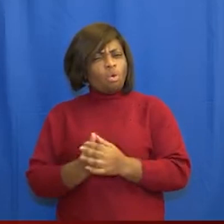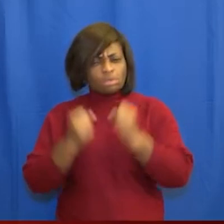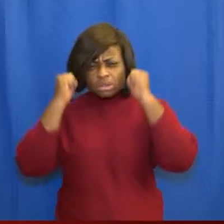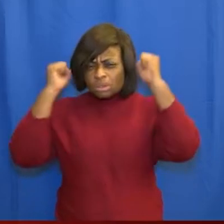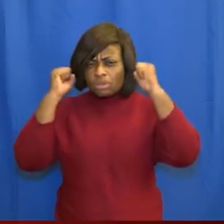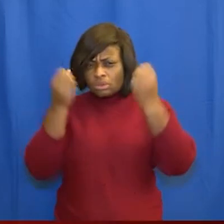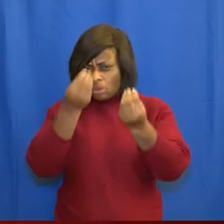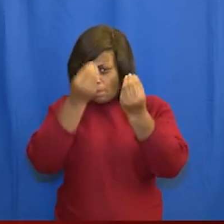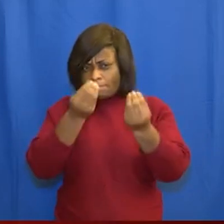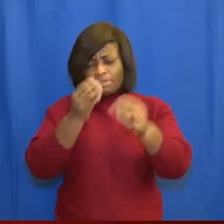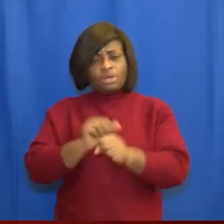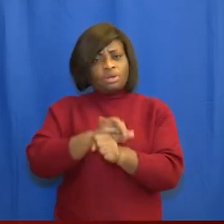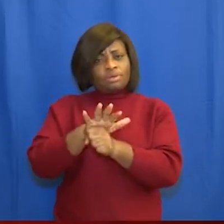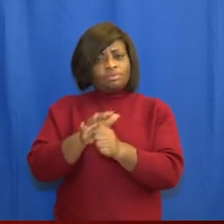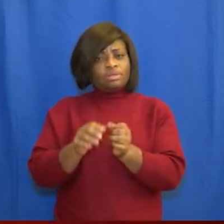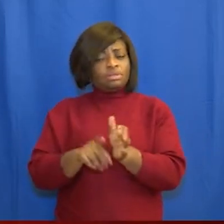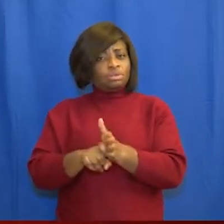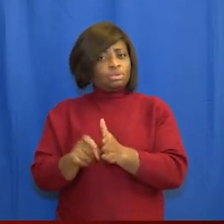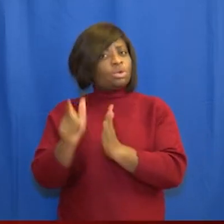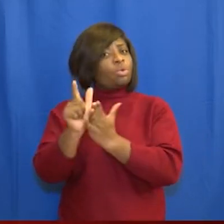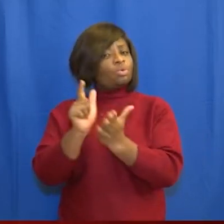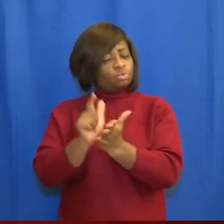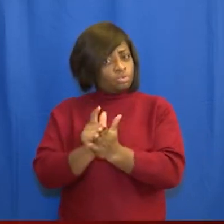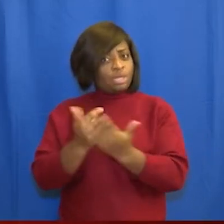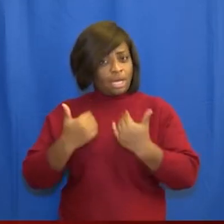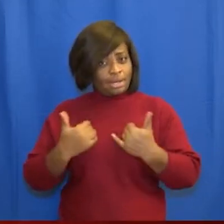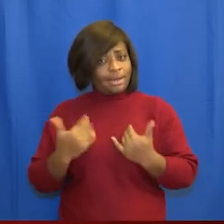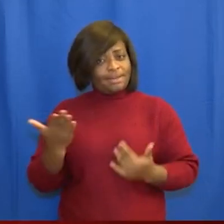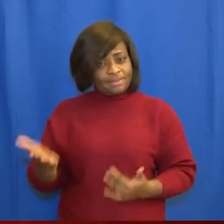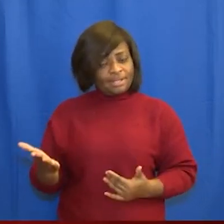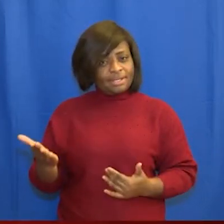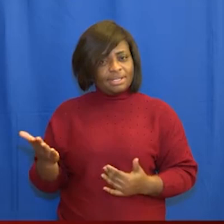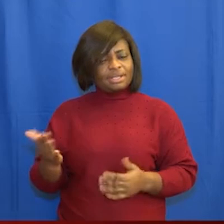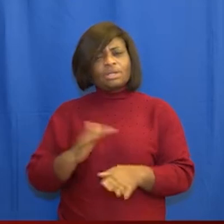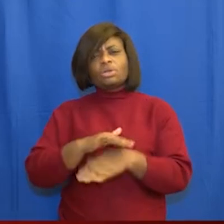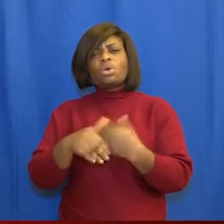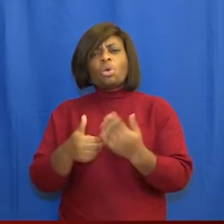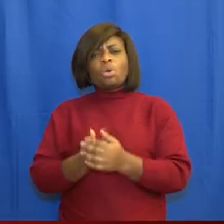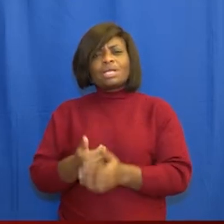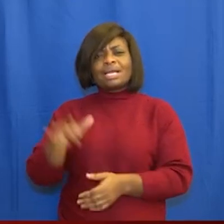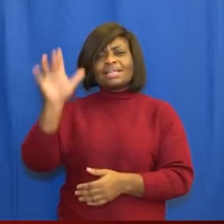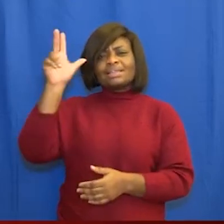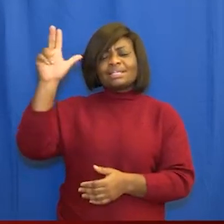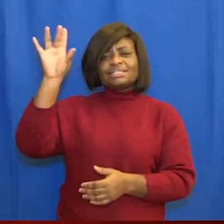to the covid 19 protocols put in place at all the 38